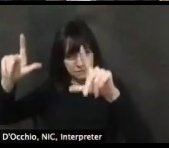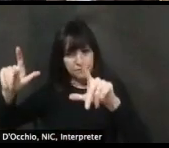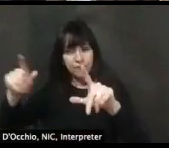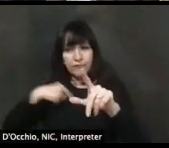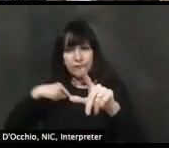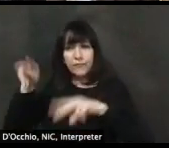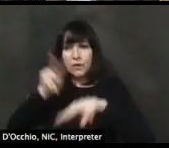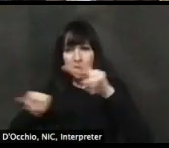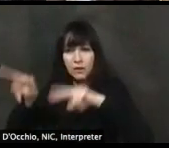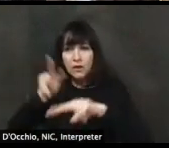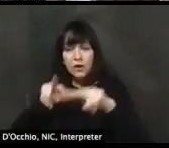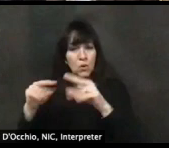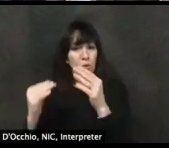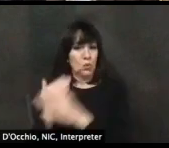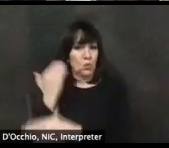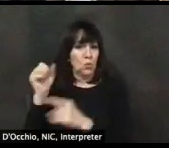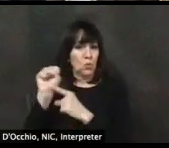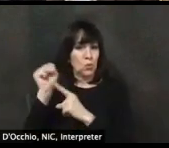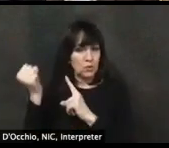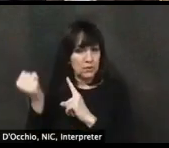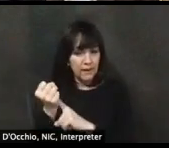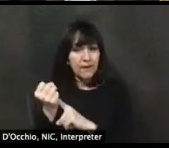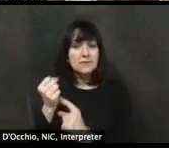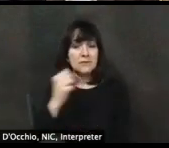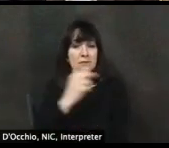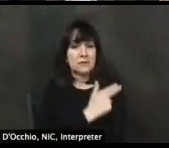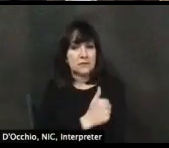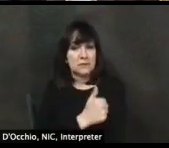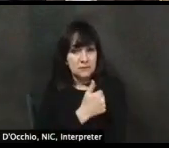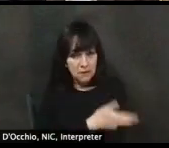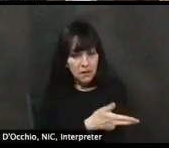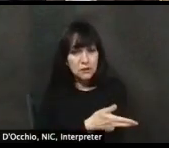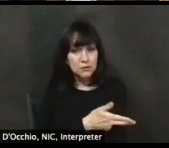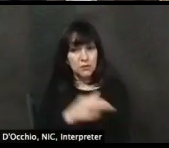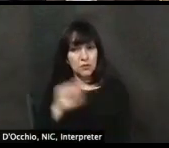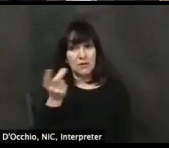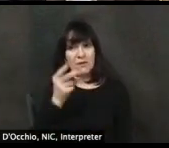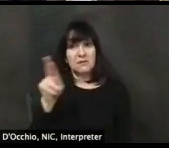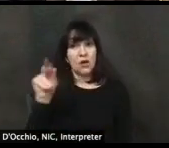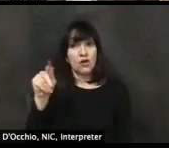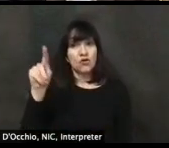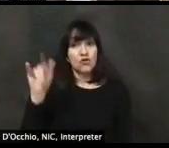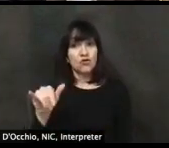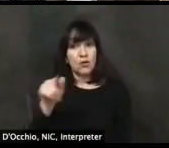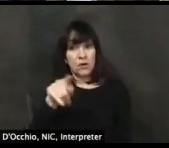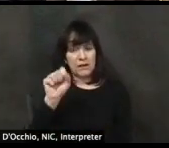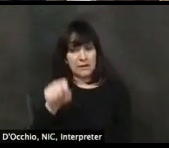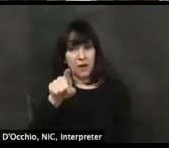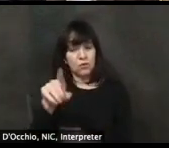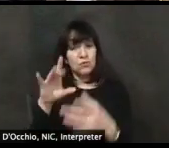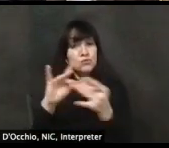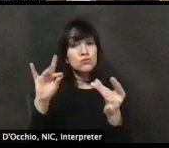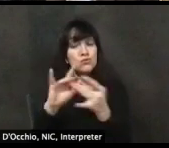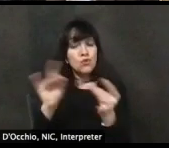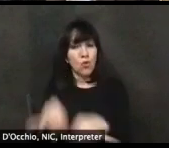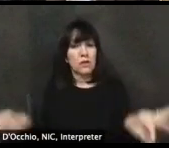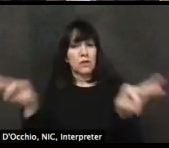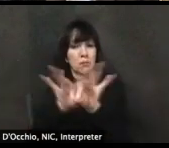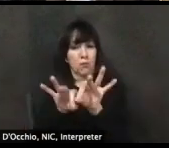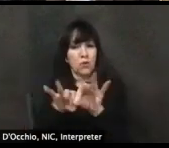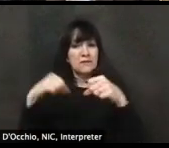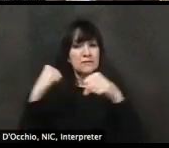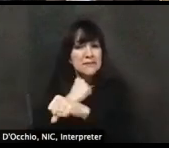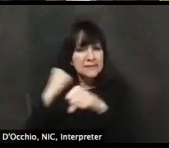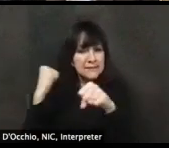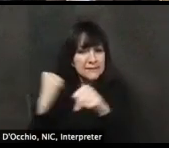I know we're looking at all of the above, but, uh, Dr. Rattay, can you talk about the importance of data and what you're looking at? Yeah,